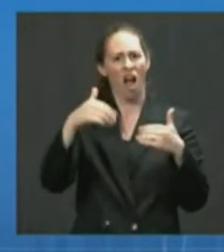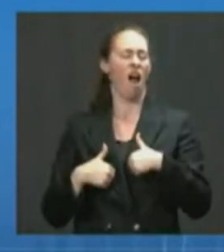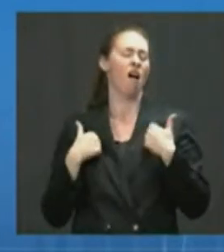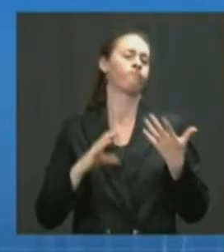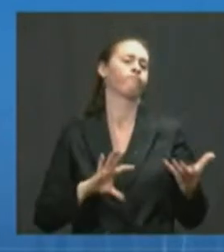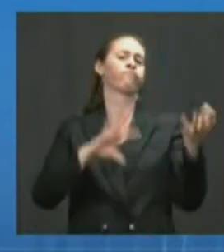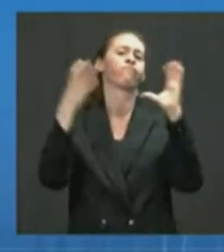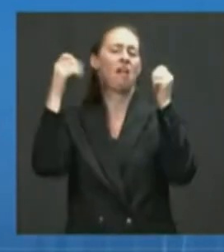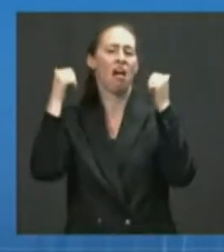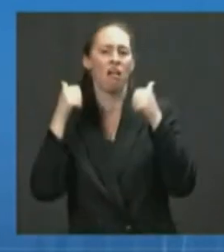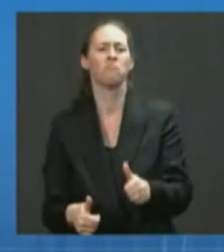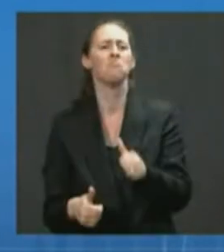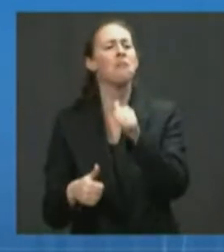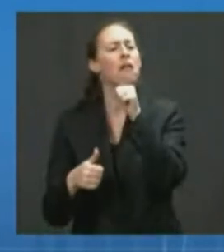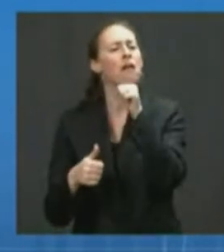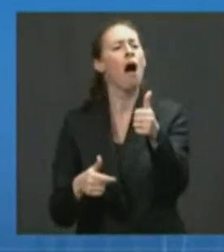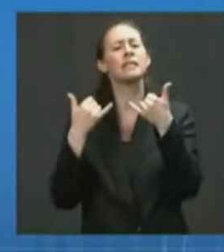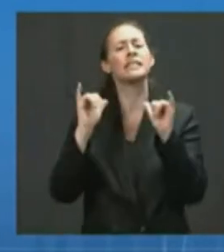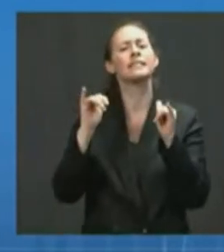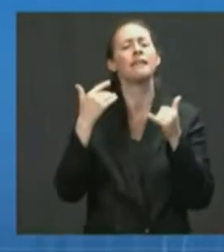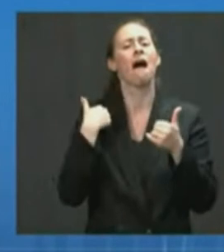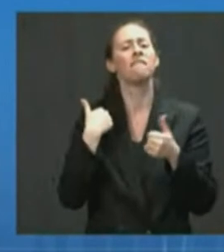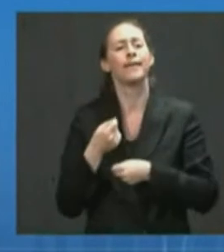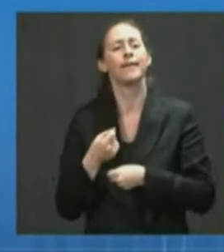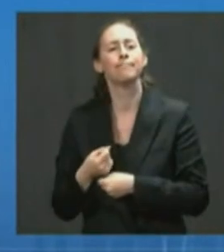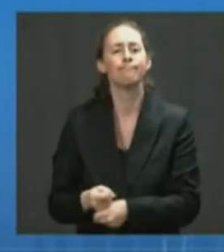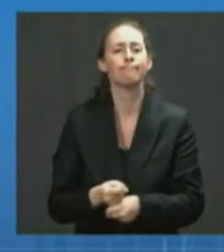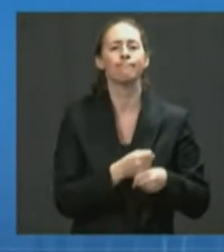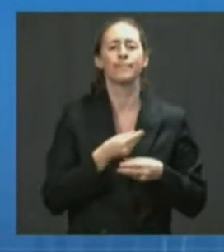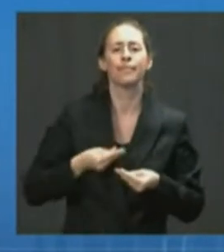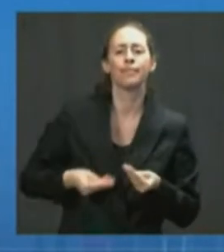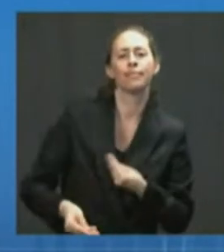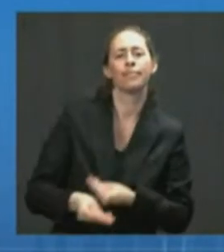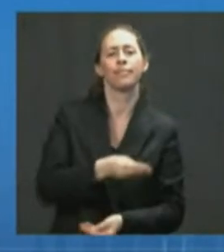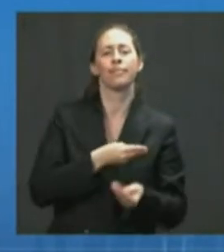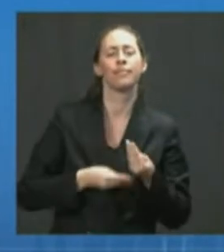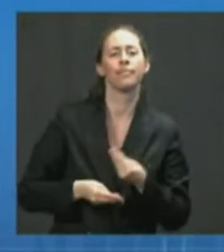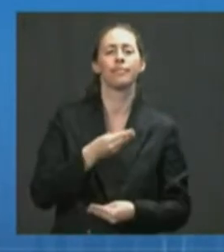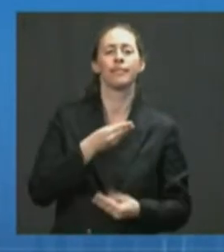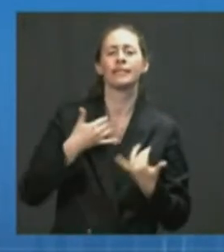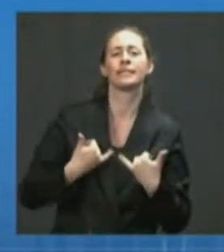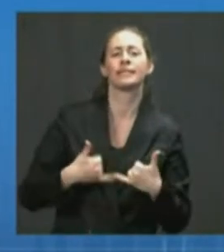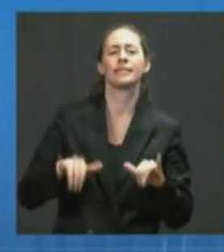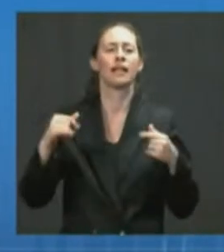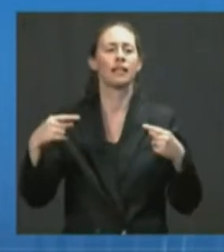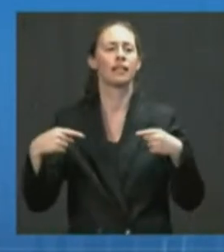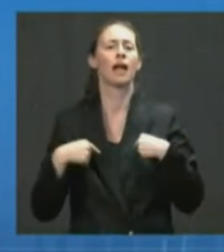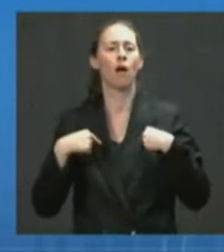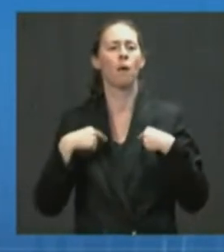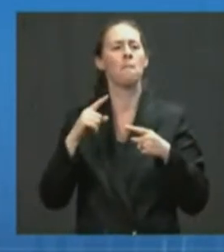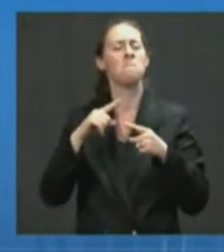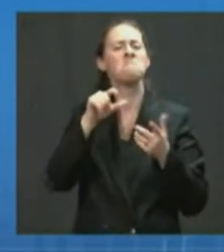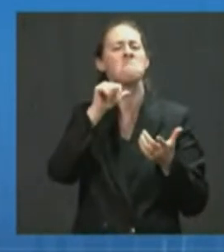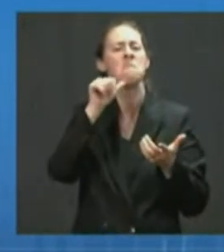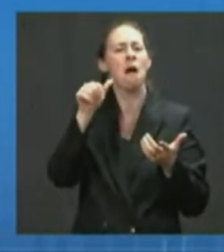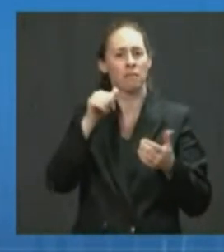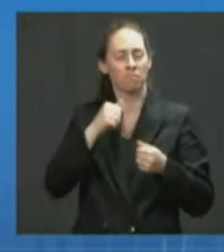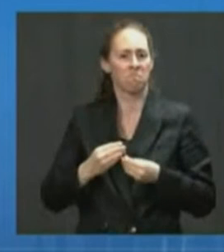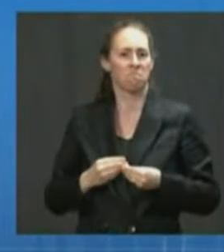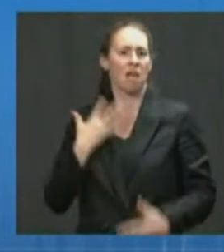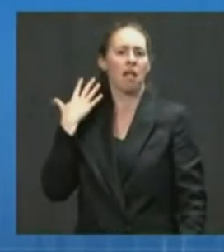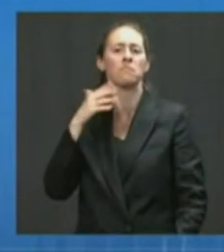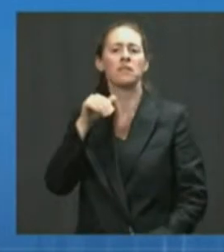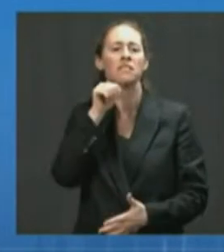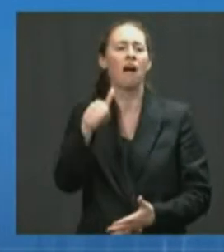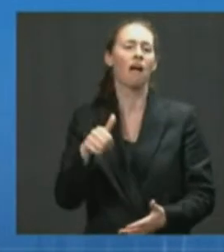mild, very mild dissemination, but ultimately the virus is clear. You have a failure of a vaccine